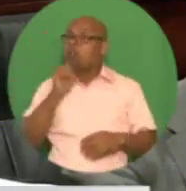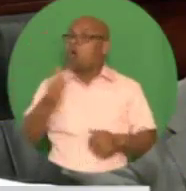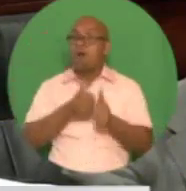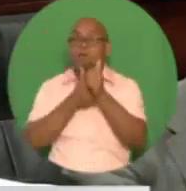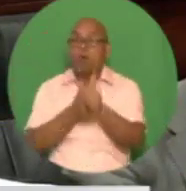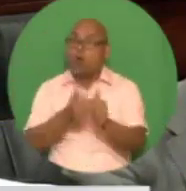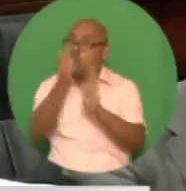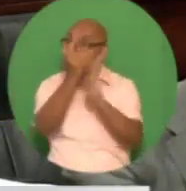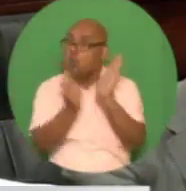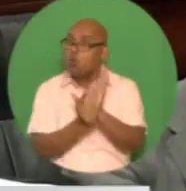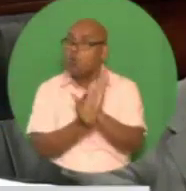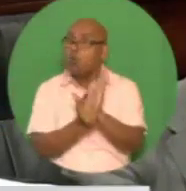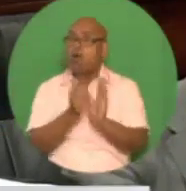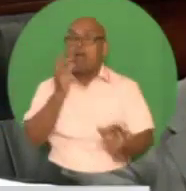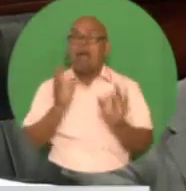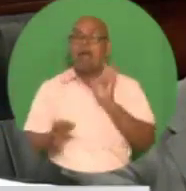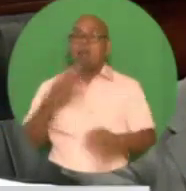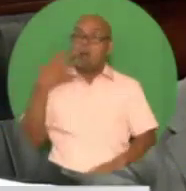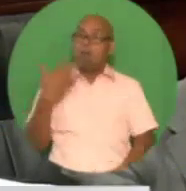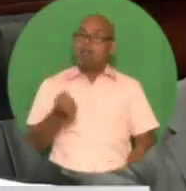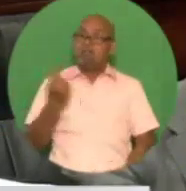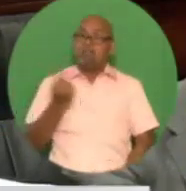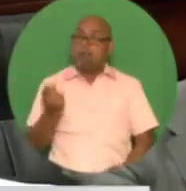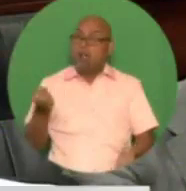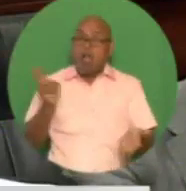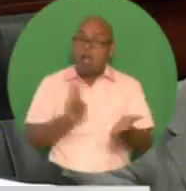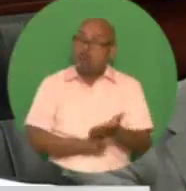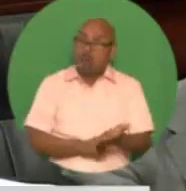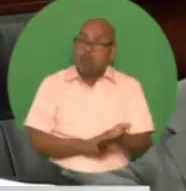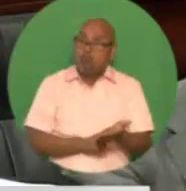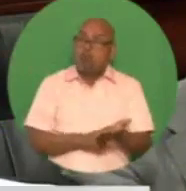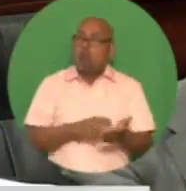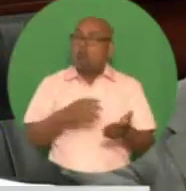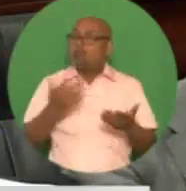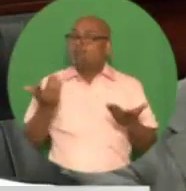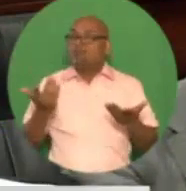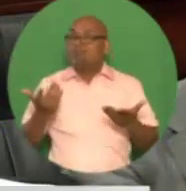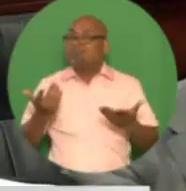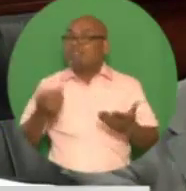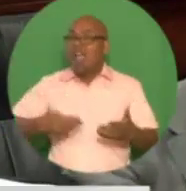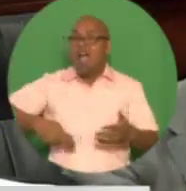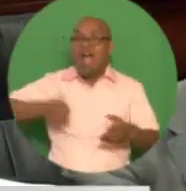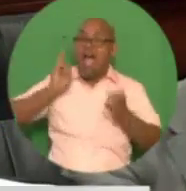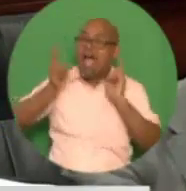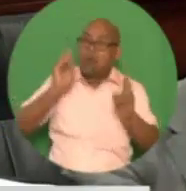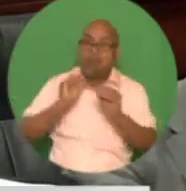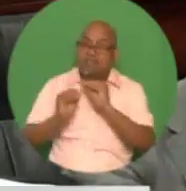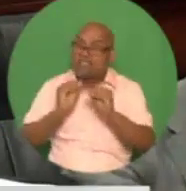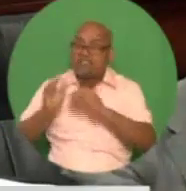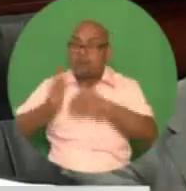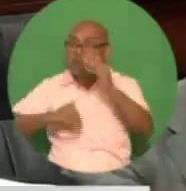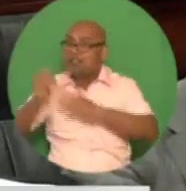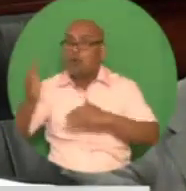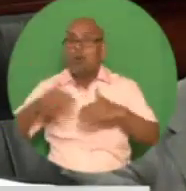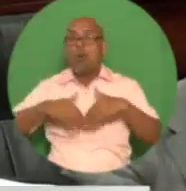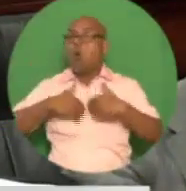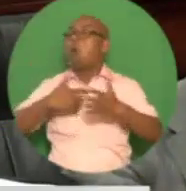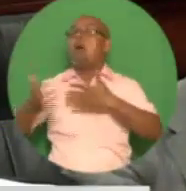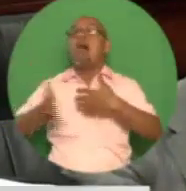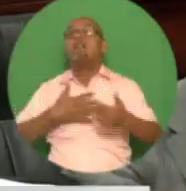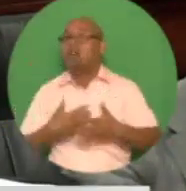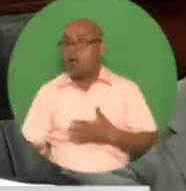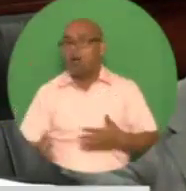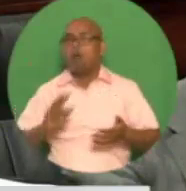and any procurement contract or agreement which is also inconsistent with the legislation, could be deemed void and illegal by the regulator.